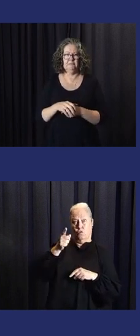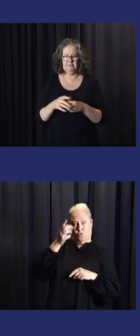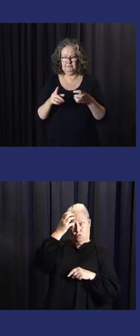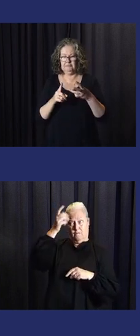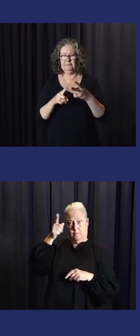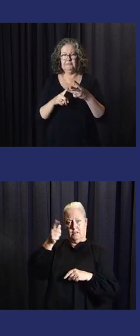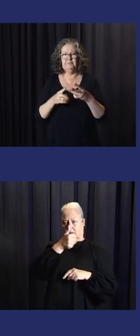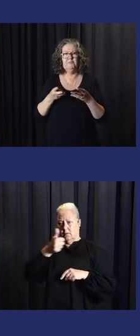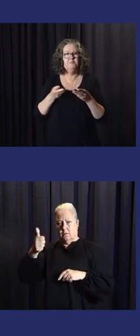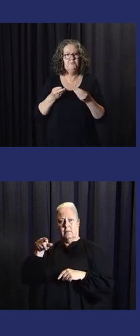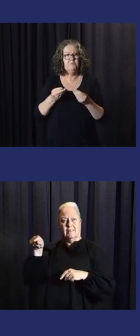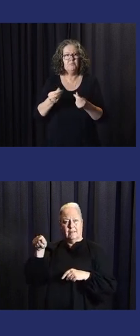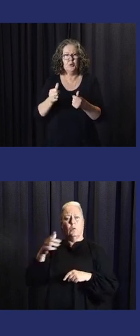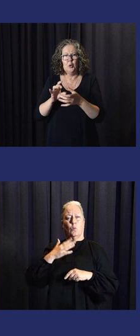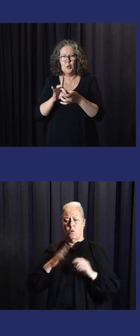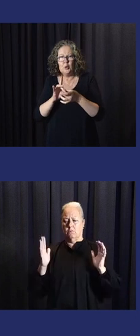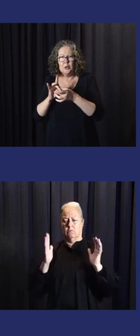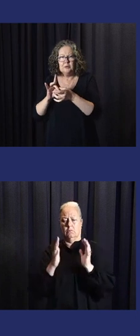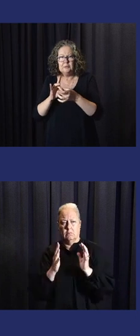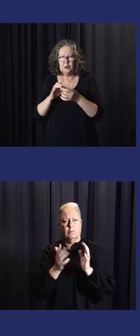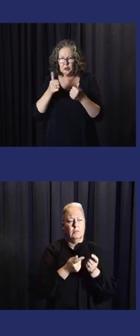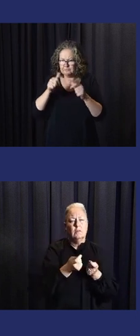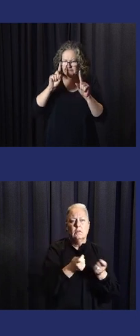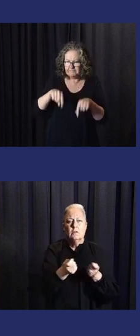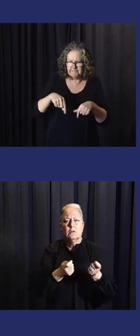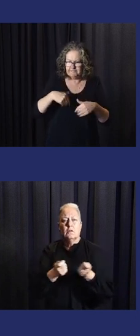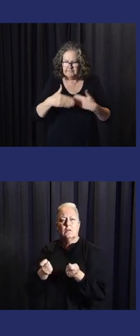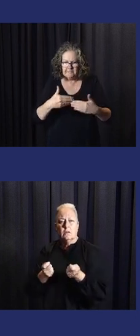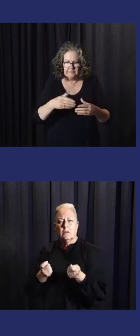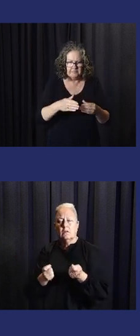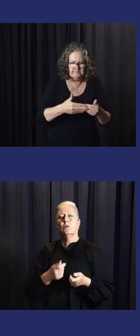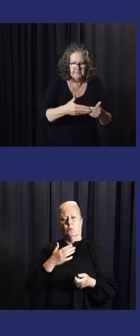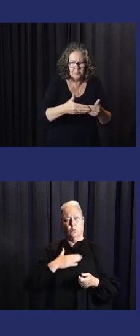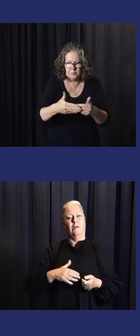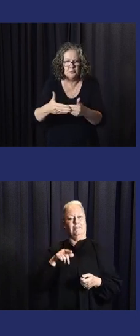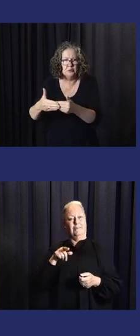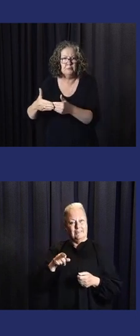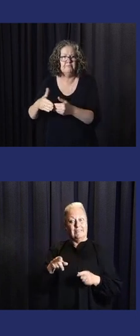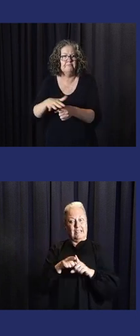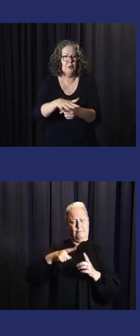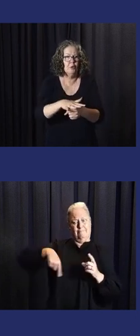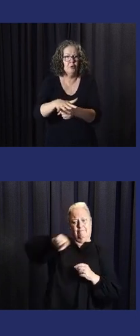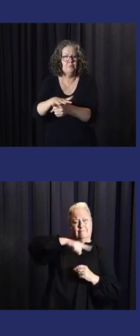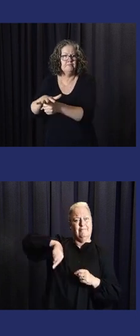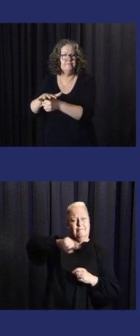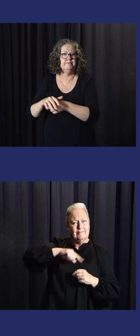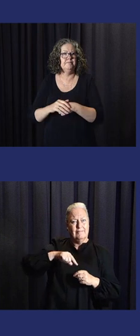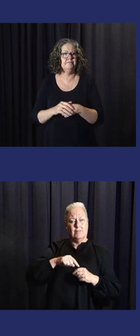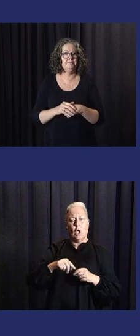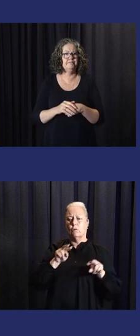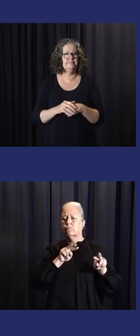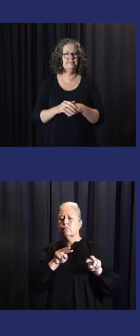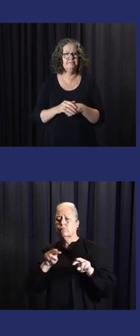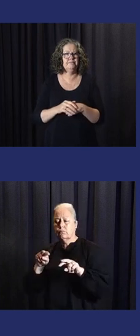direction of the government's ministry and sector. And the third one is smooth coordination and synchronous implementation of solutions